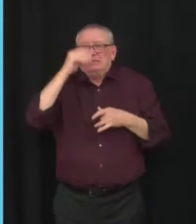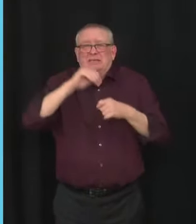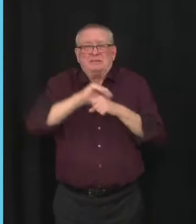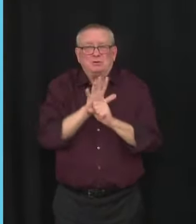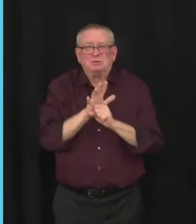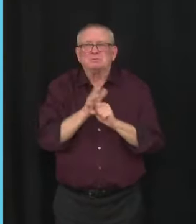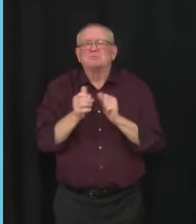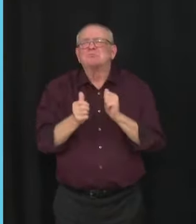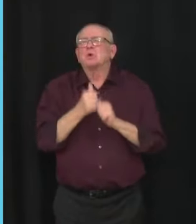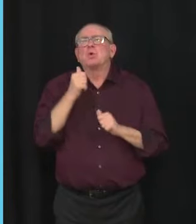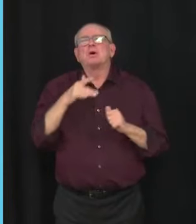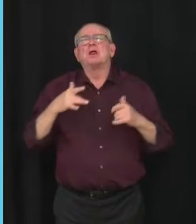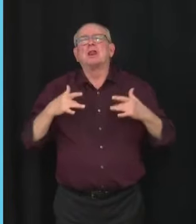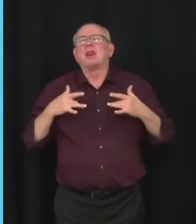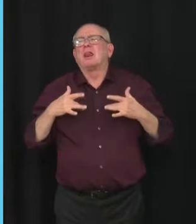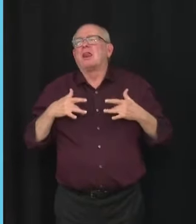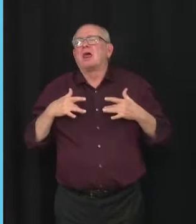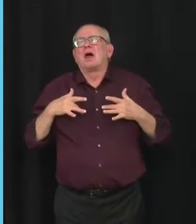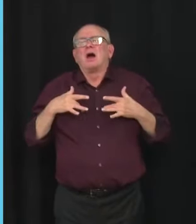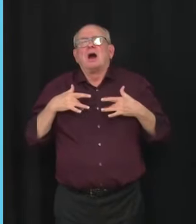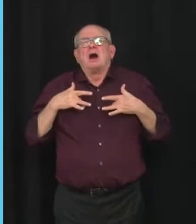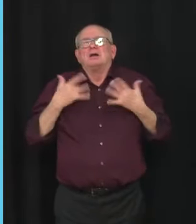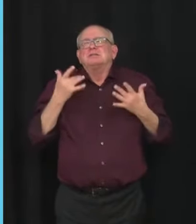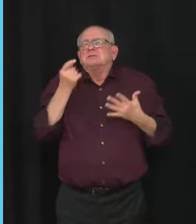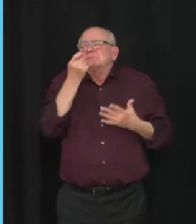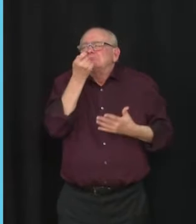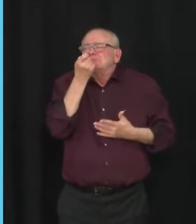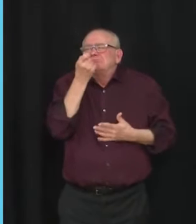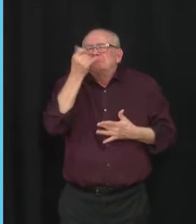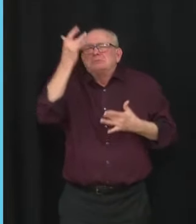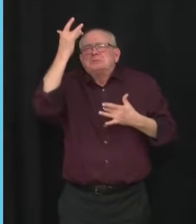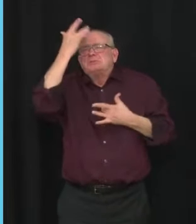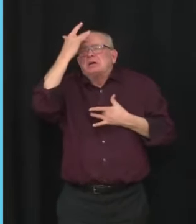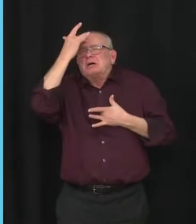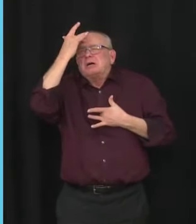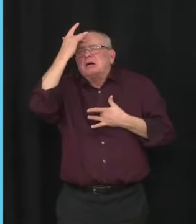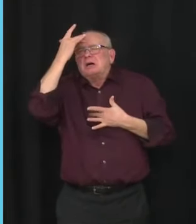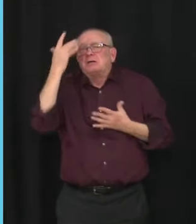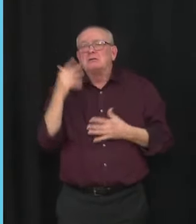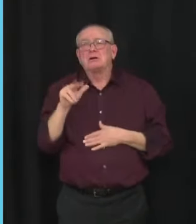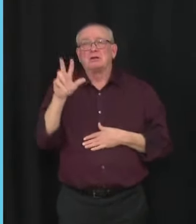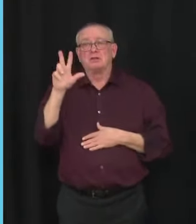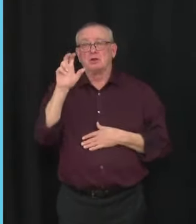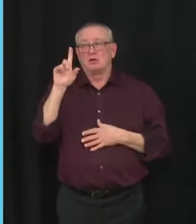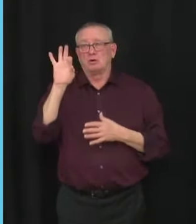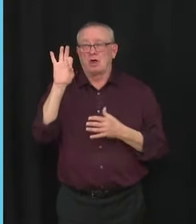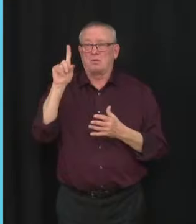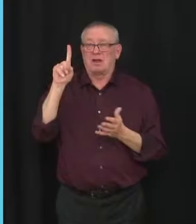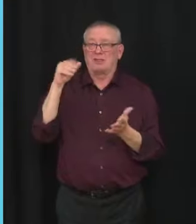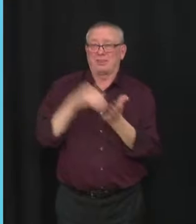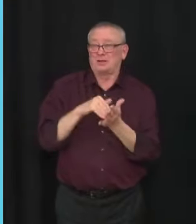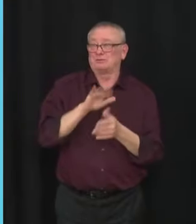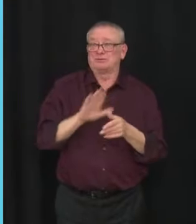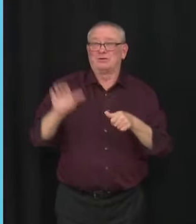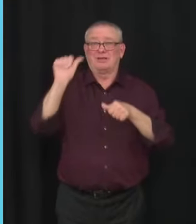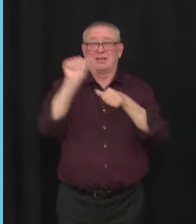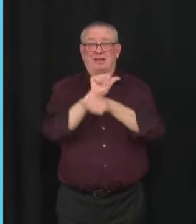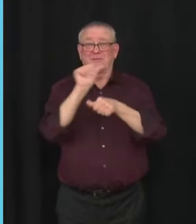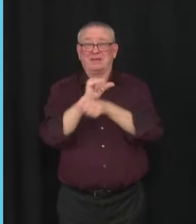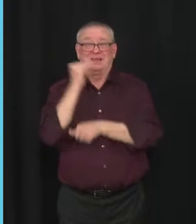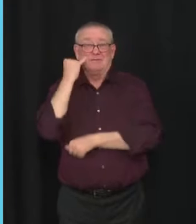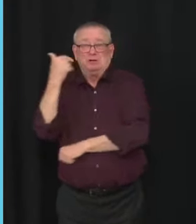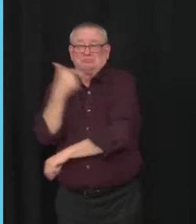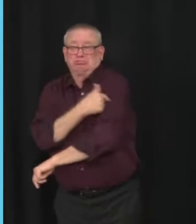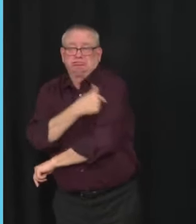With the addition of more than 391,000 Alberta children, almost 94% of our total provincial